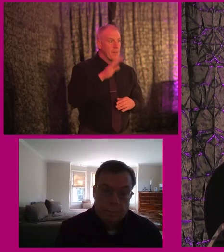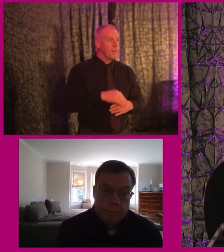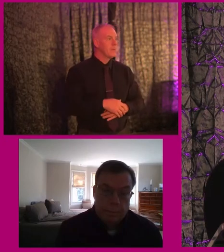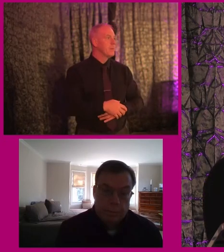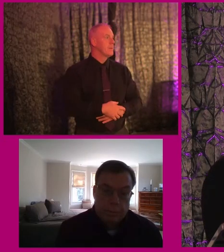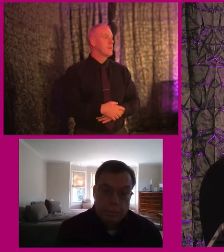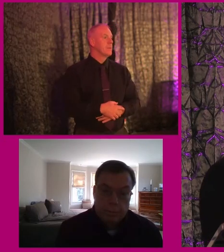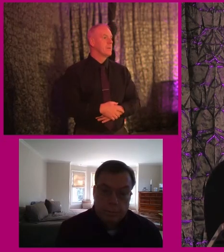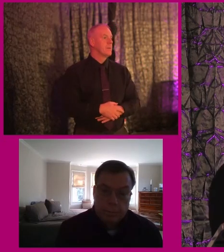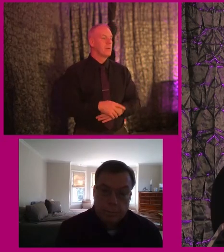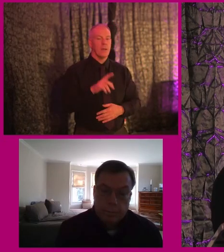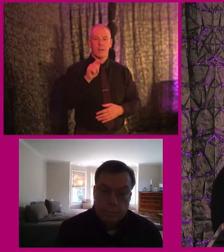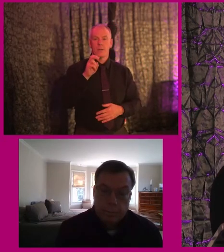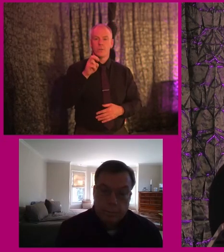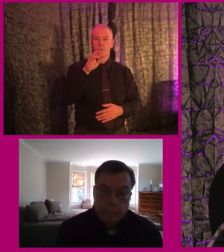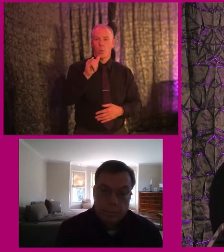one there, Tony. Thank you.